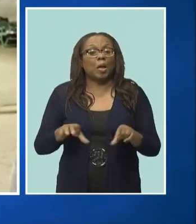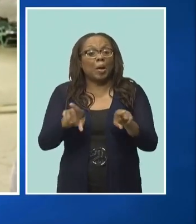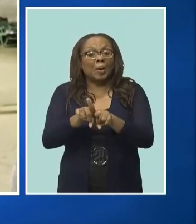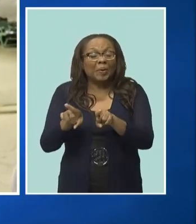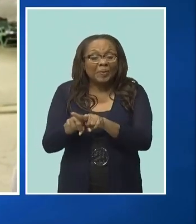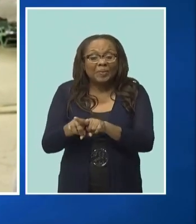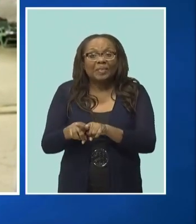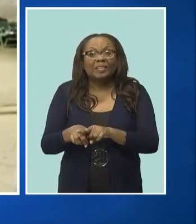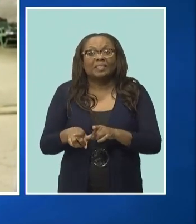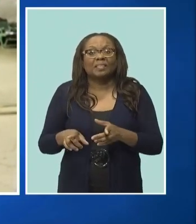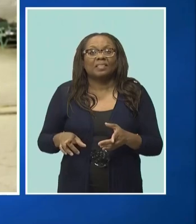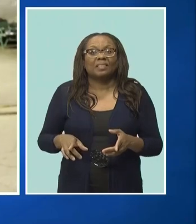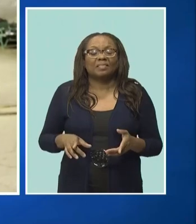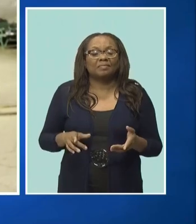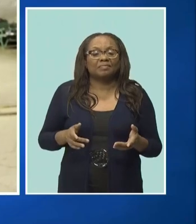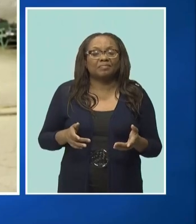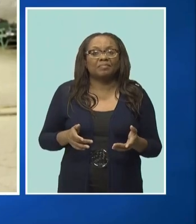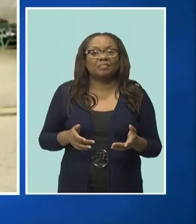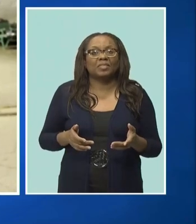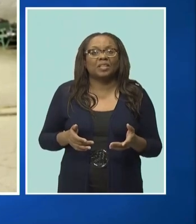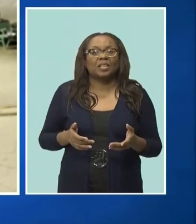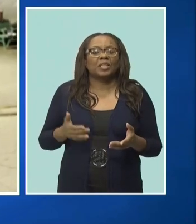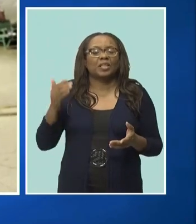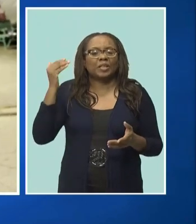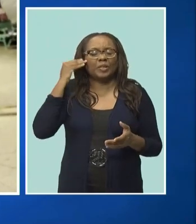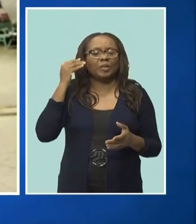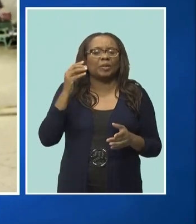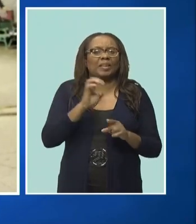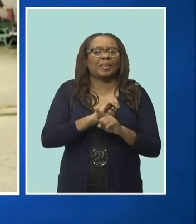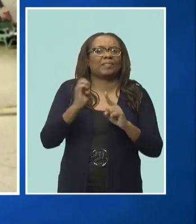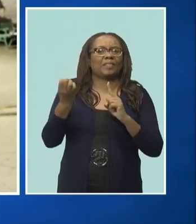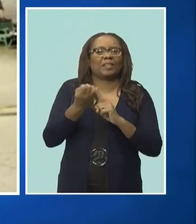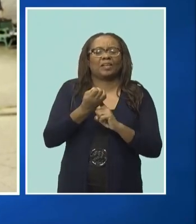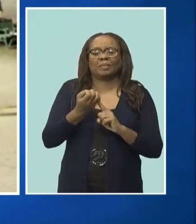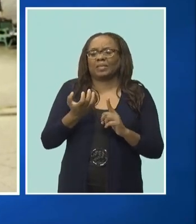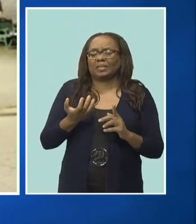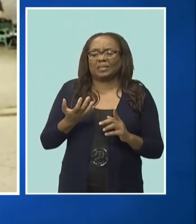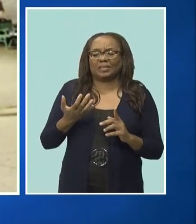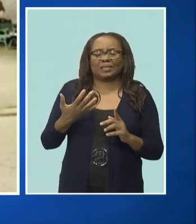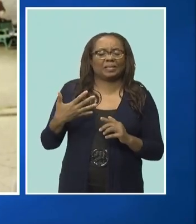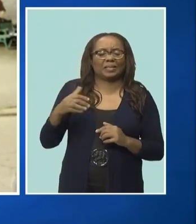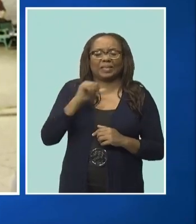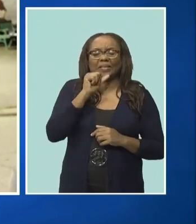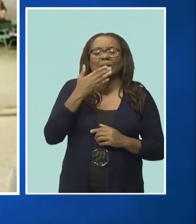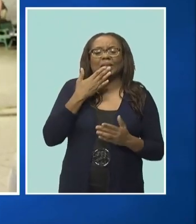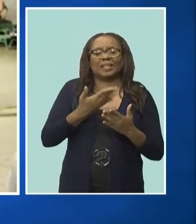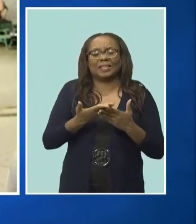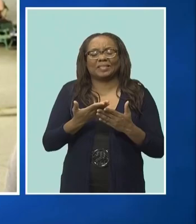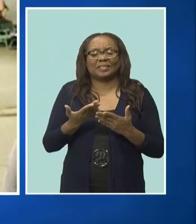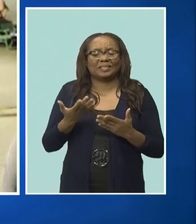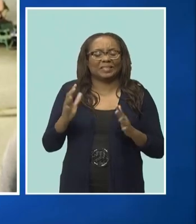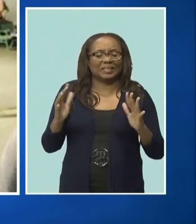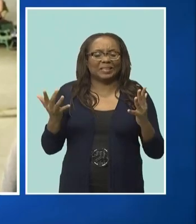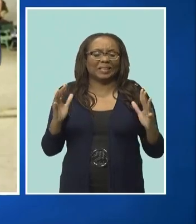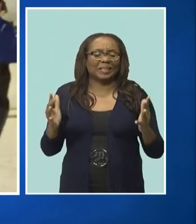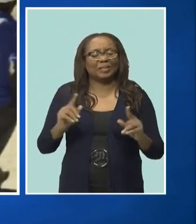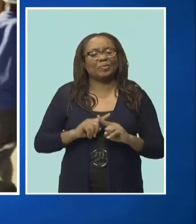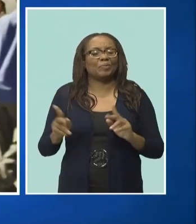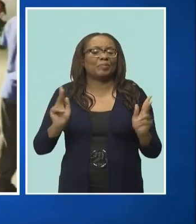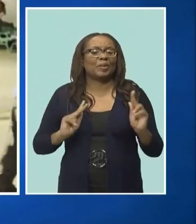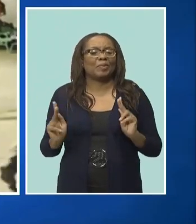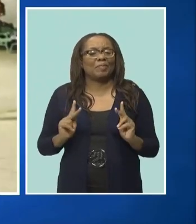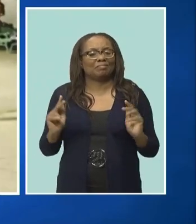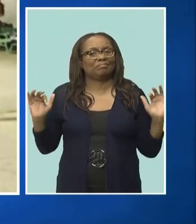climate, it's a nice wreck, you understand, the weather is a bit heavy out here, but it's good to see that people can come out tonight and